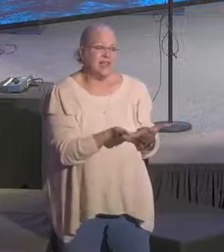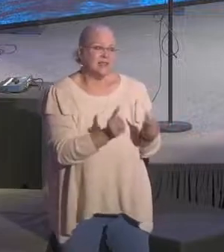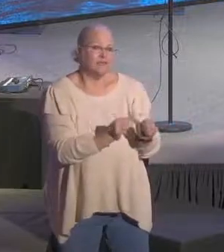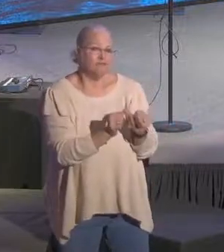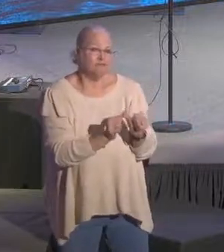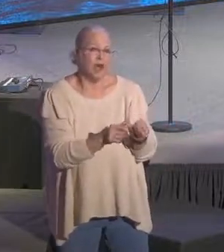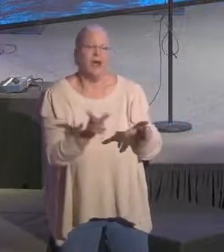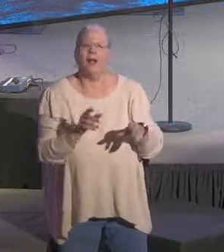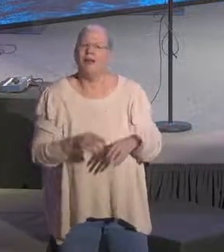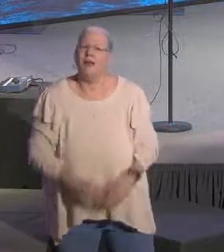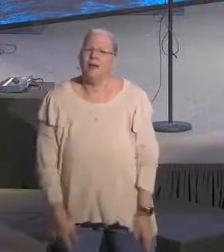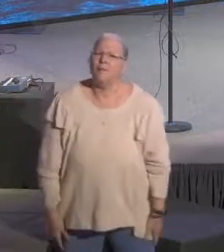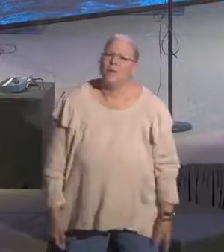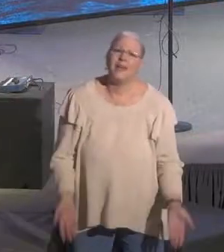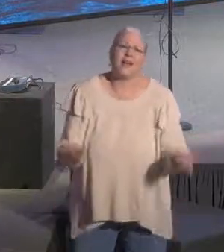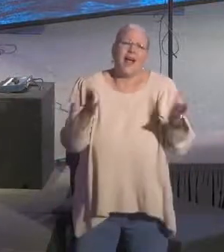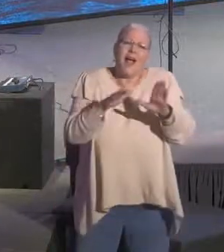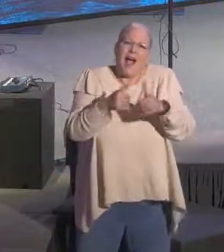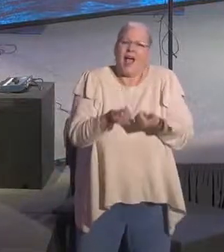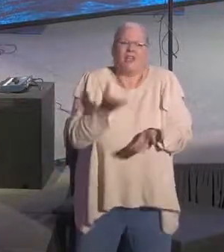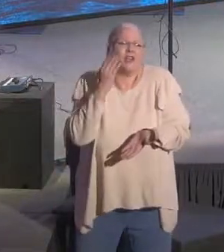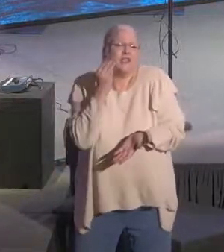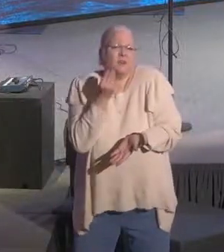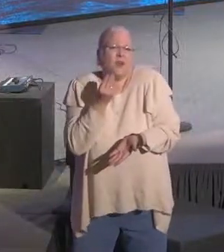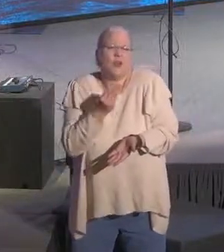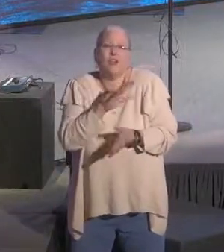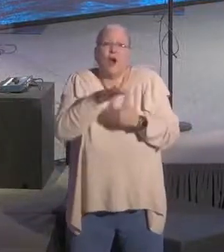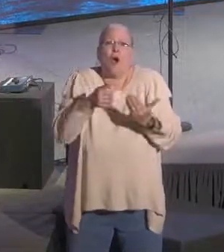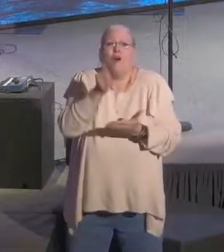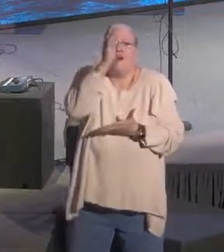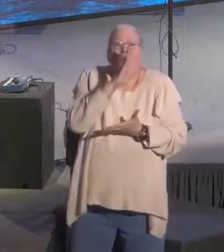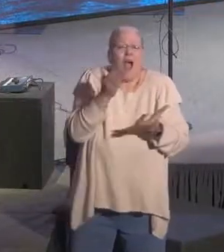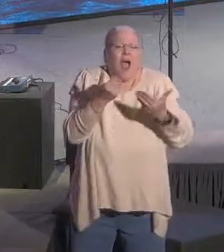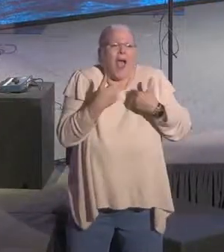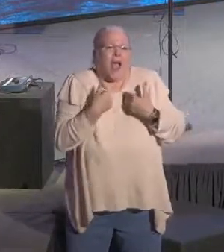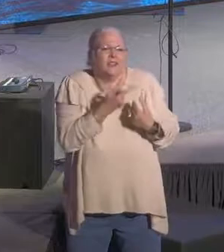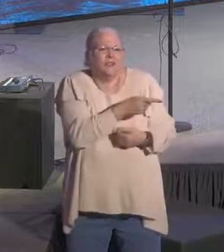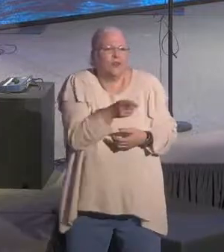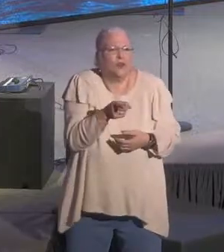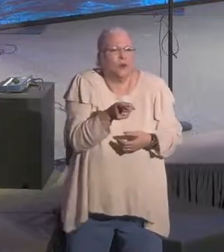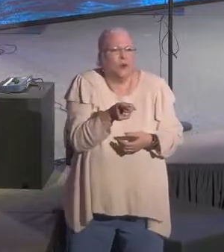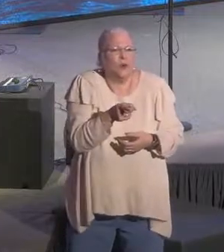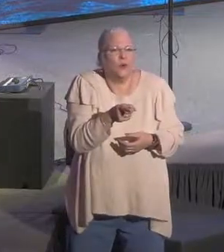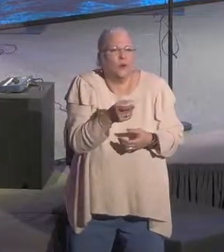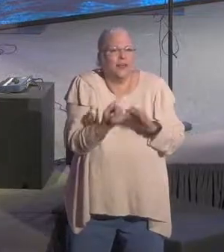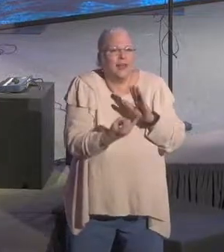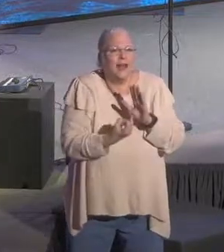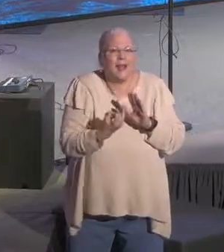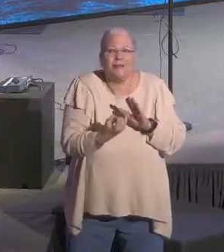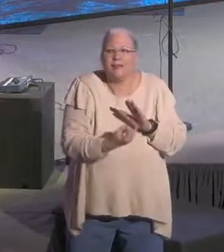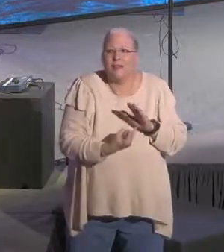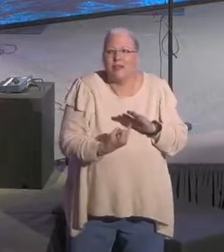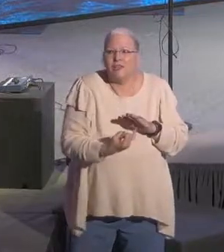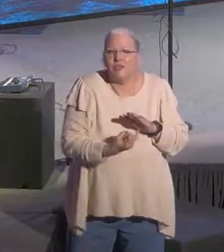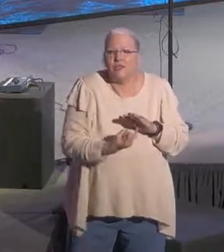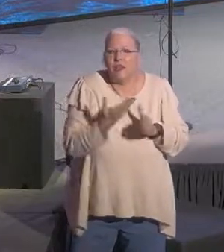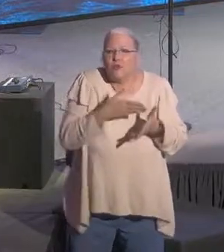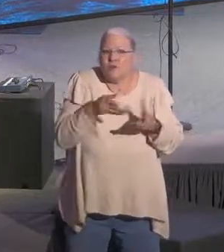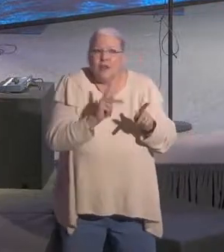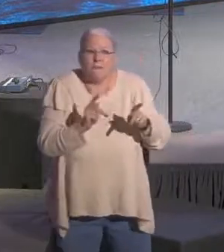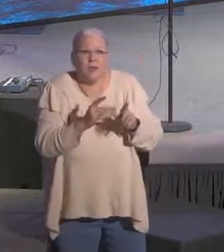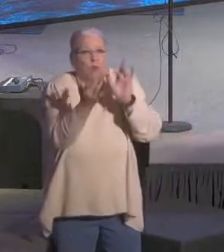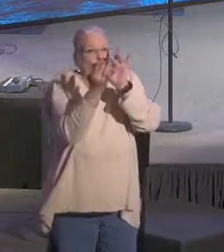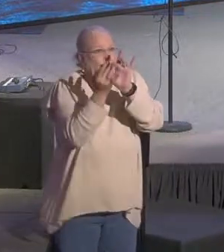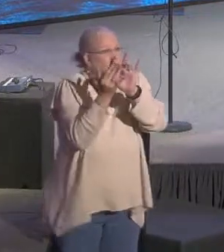but I don't believe that you can experience all that God has for you in isolation, and there are some people that watch